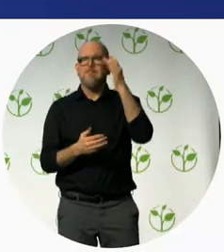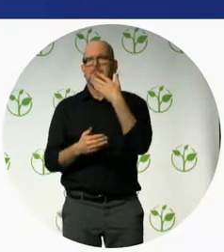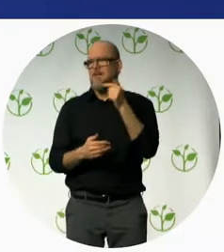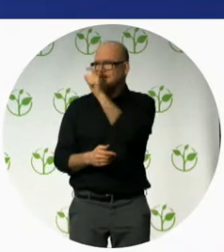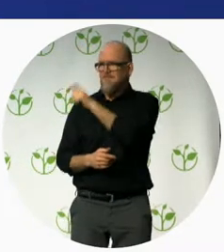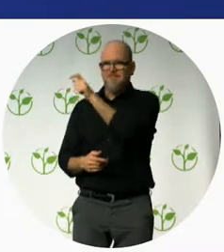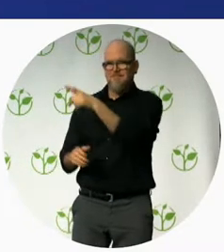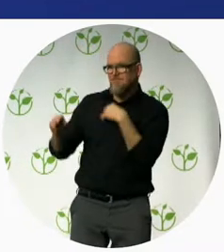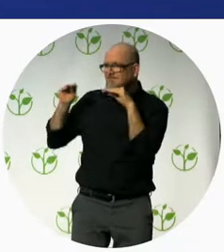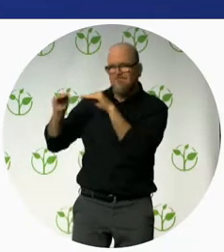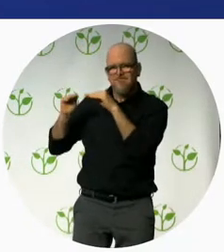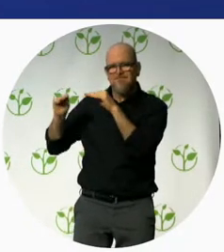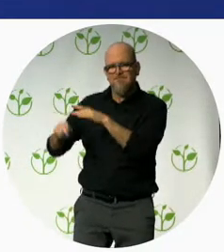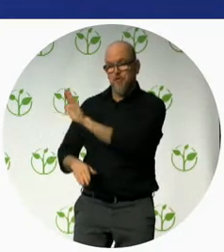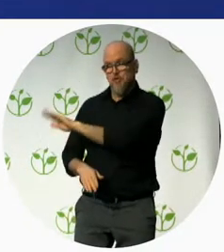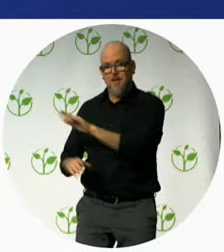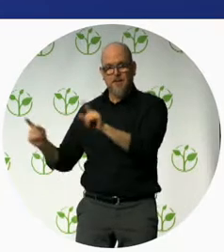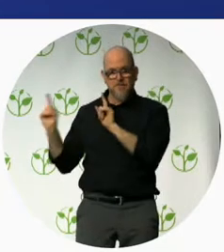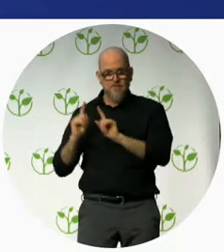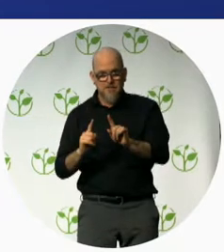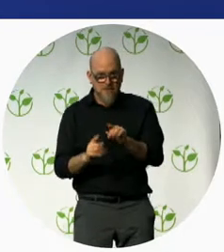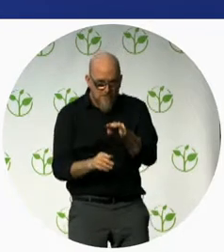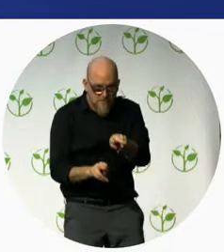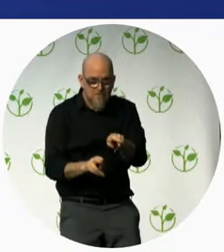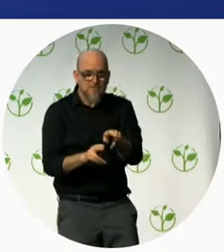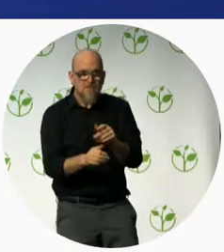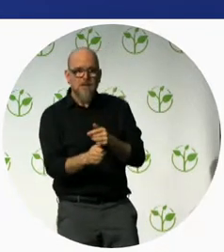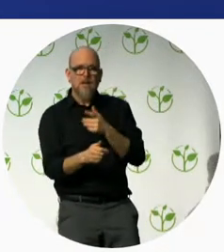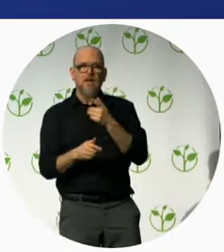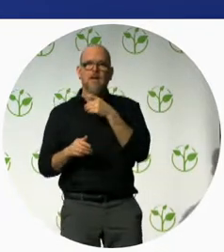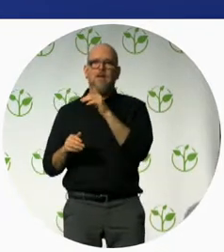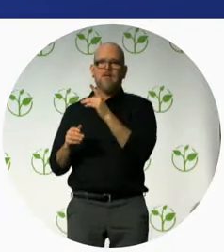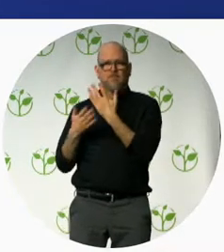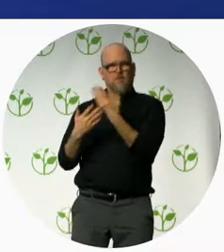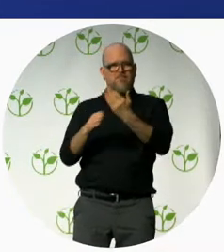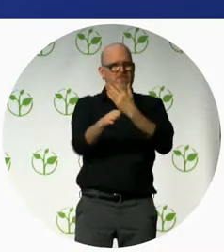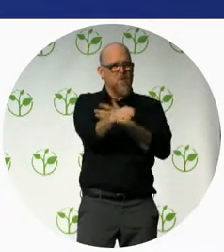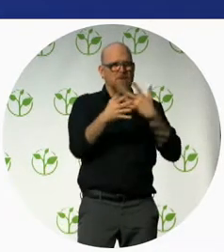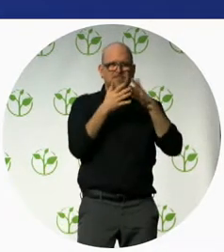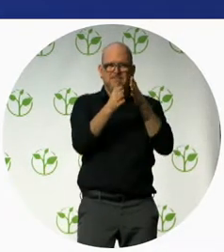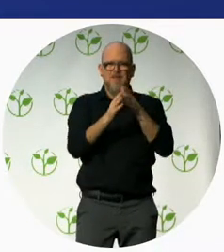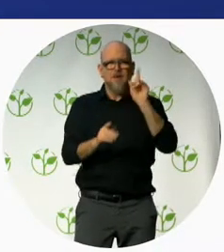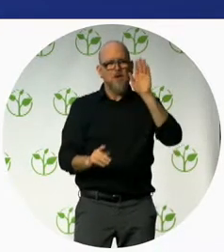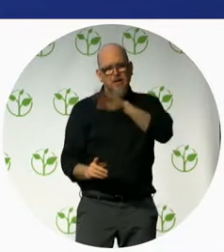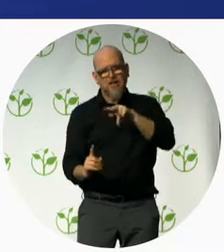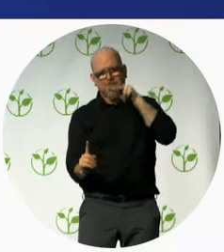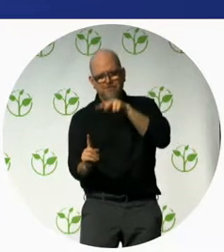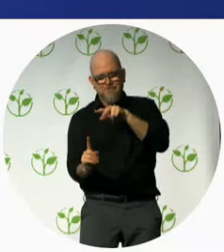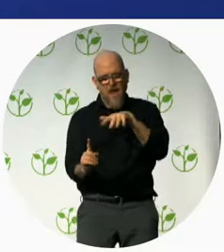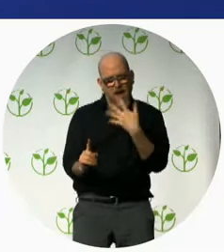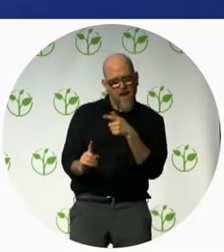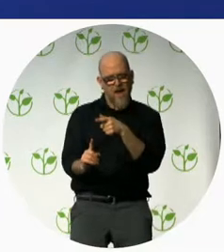this one that I presented earlier earlier and also to train health workers and